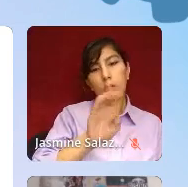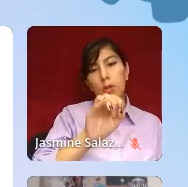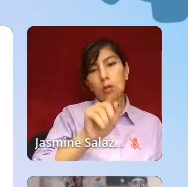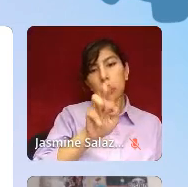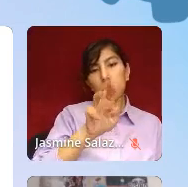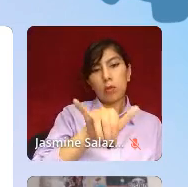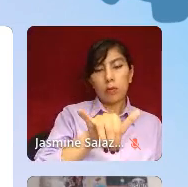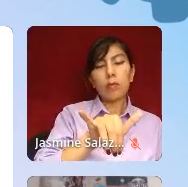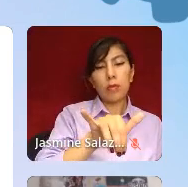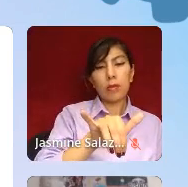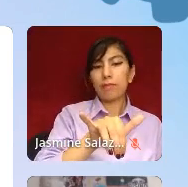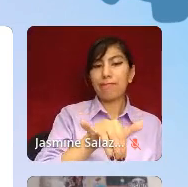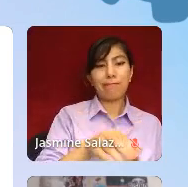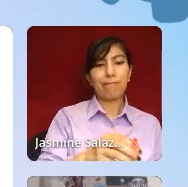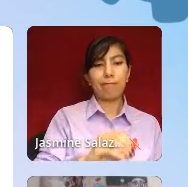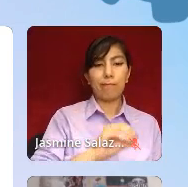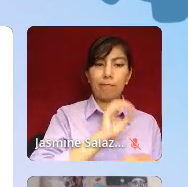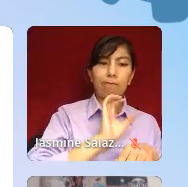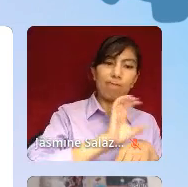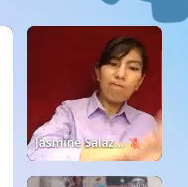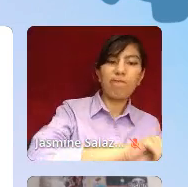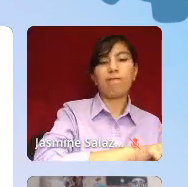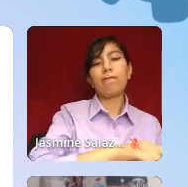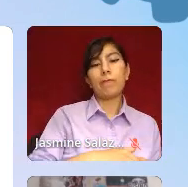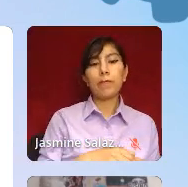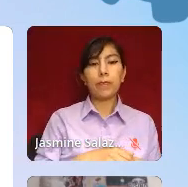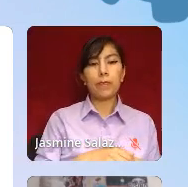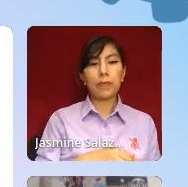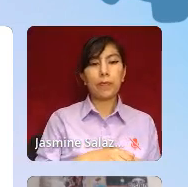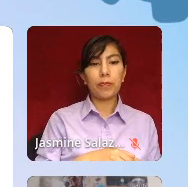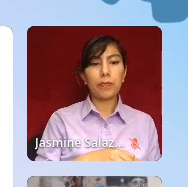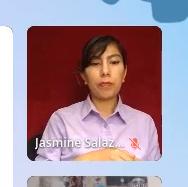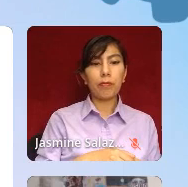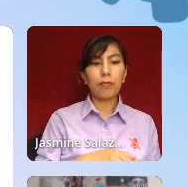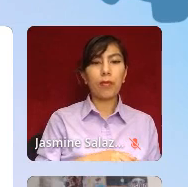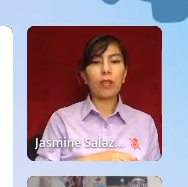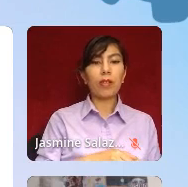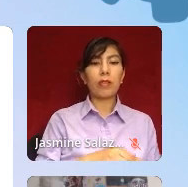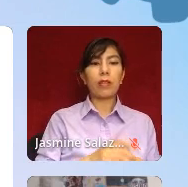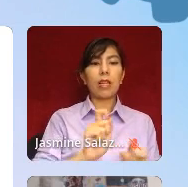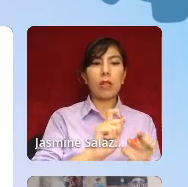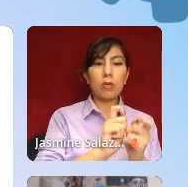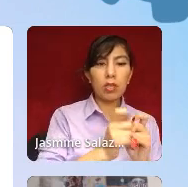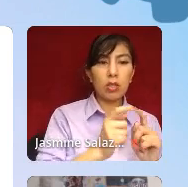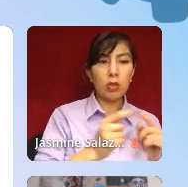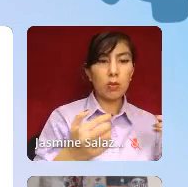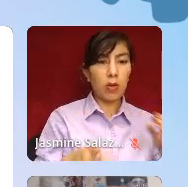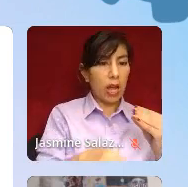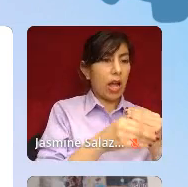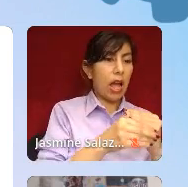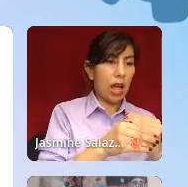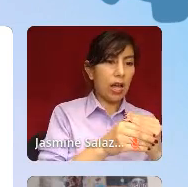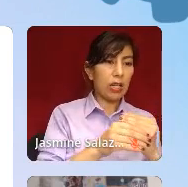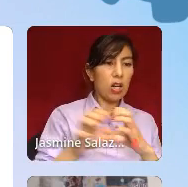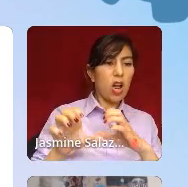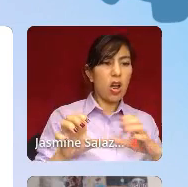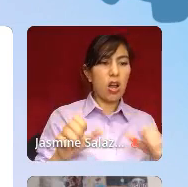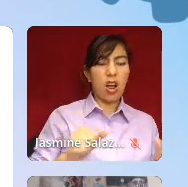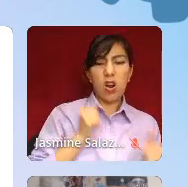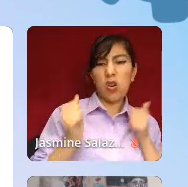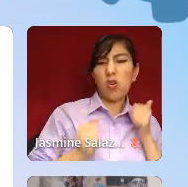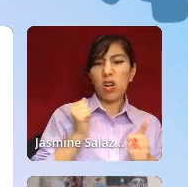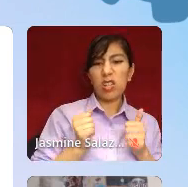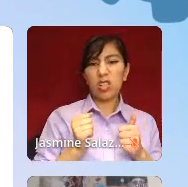And in the 1960s, the DSM II was changed to add aggression and hostility as signs of schizophrenia, as a trend to